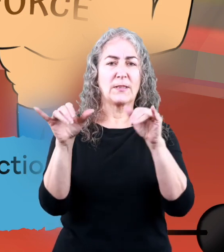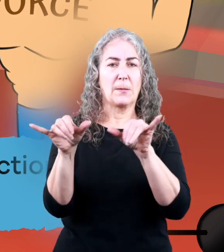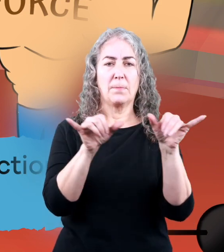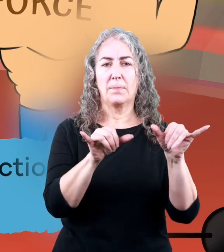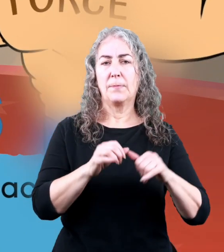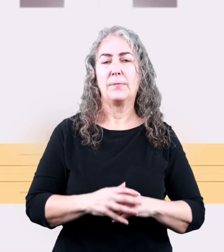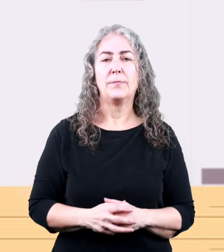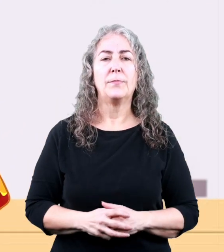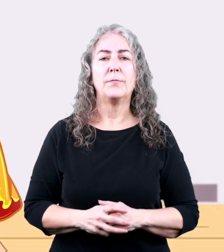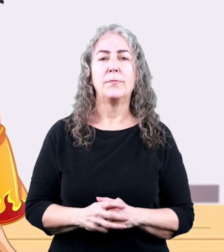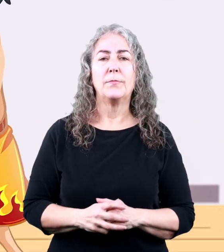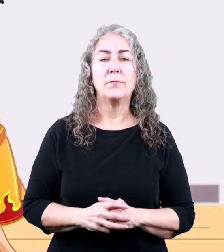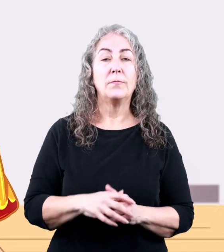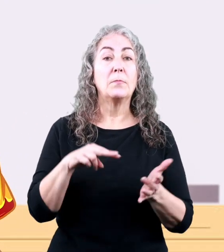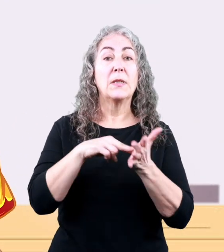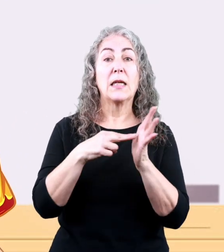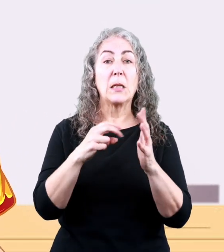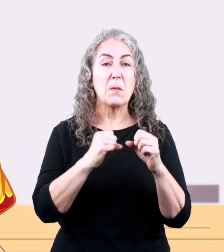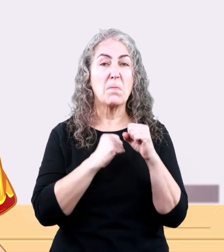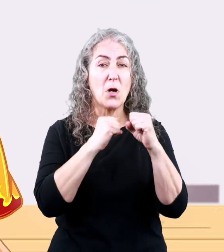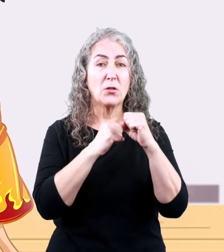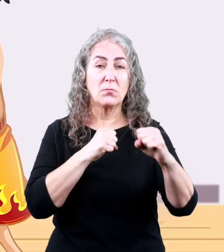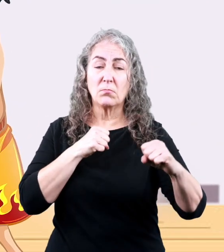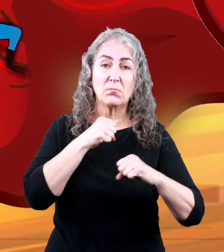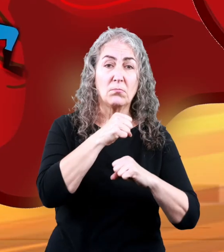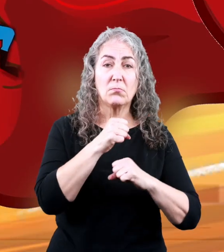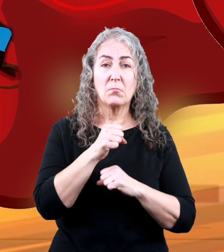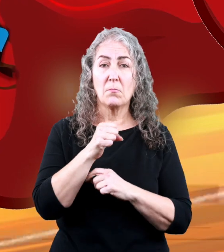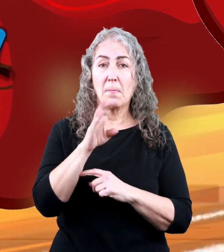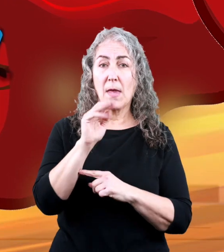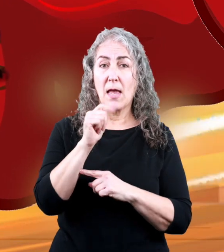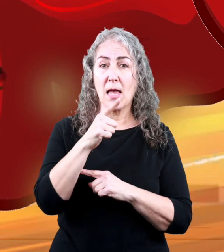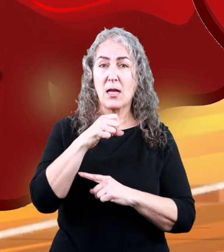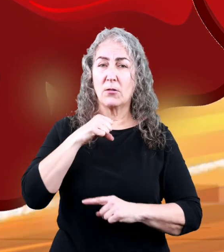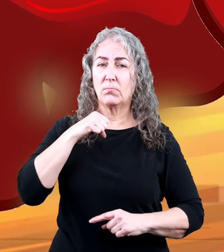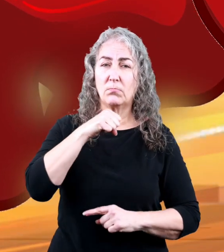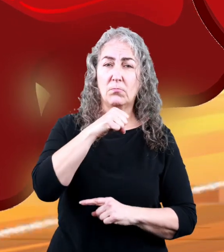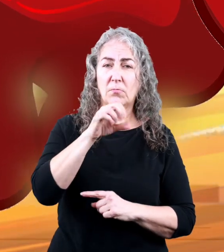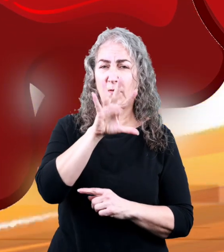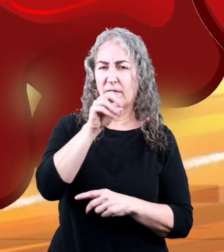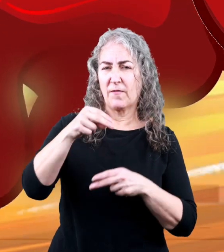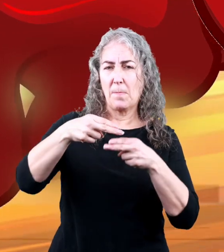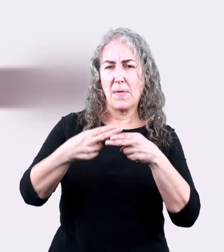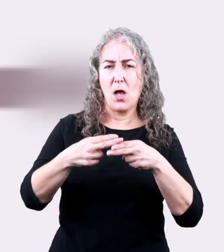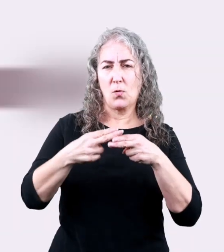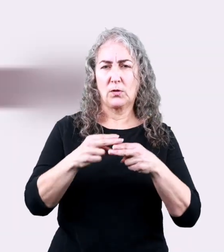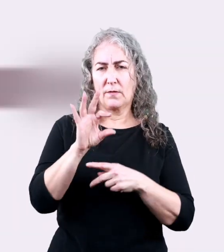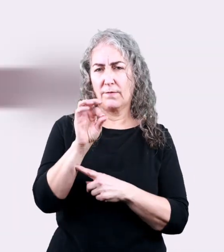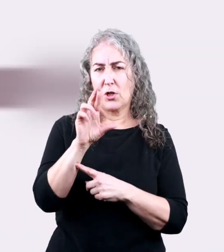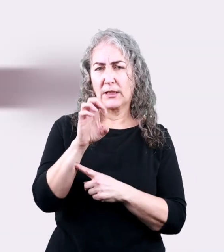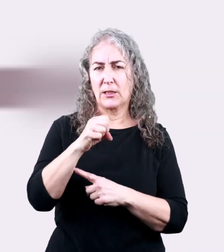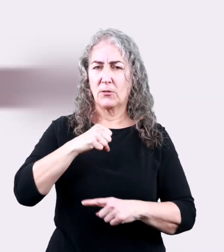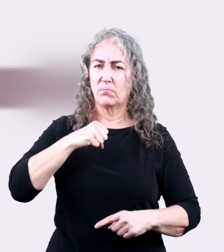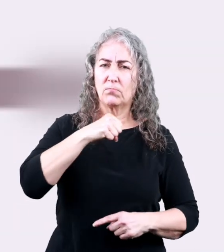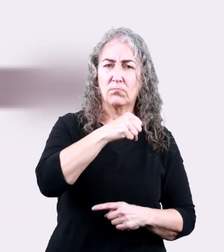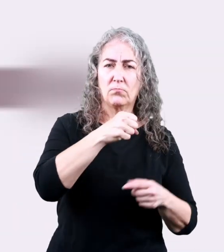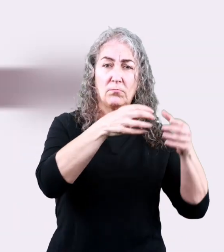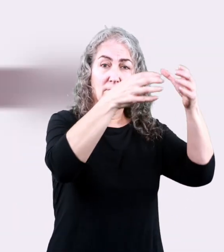equal. That means if a boxer punches a punching bag with 50 pounds of force,